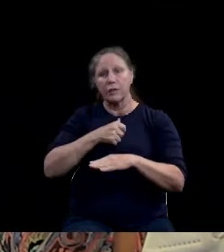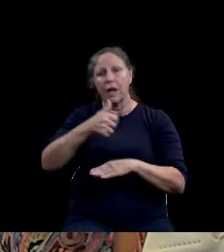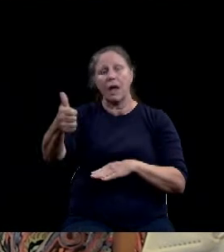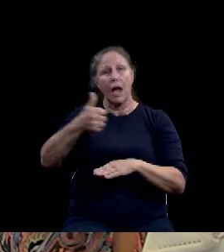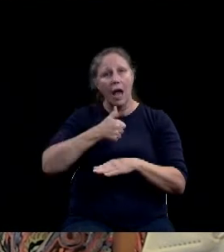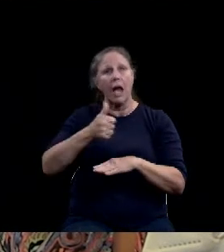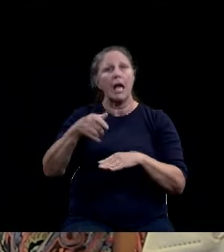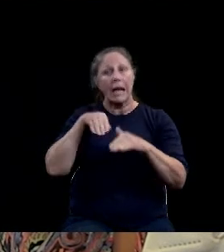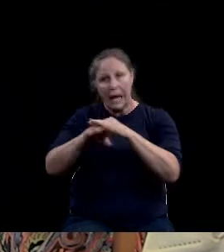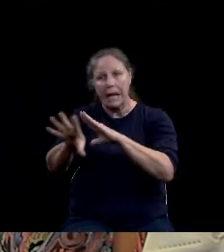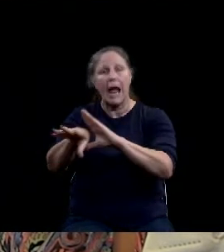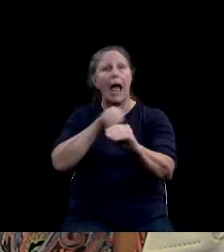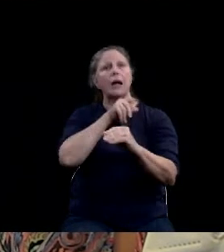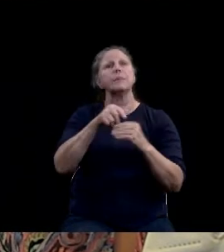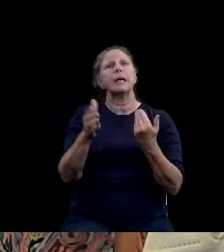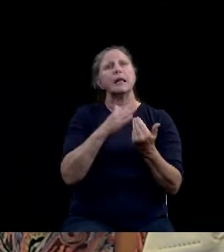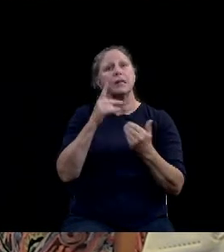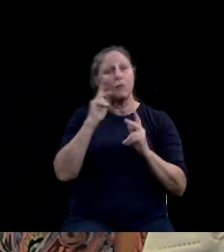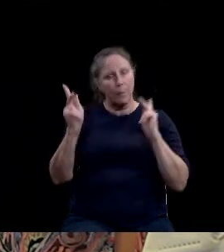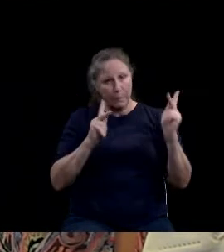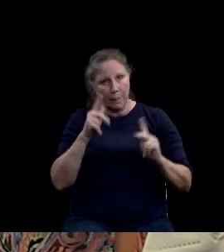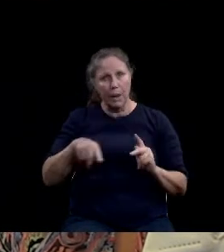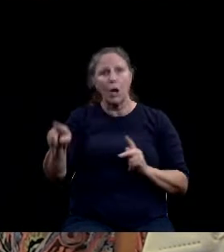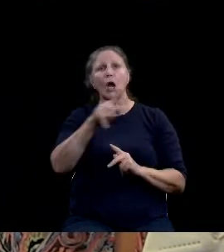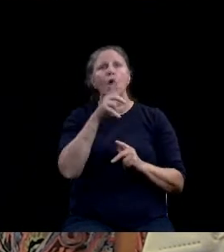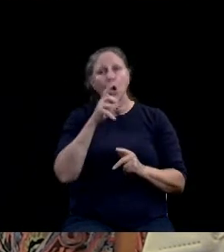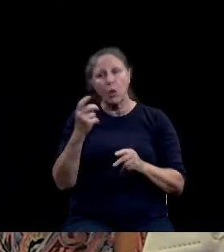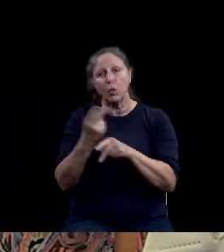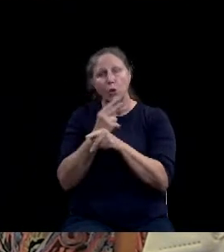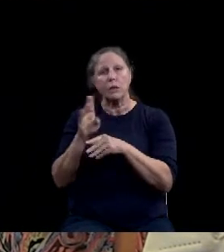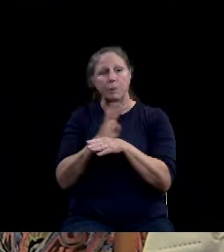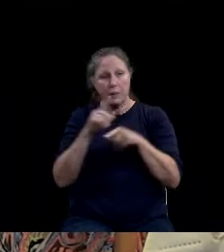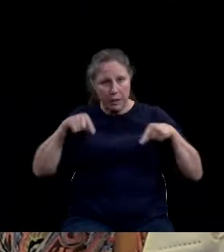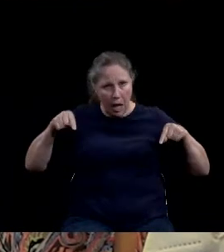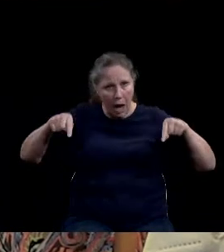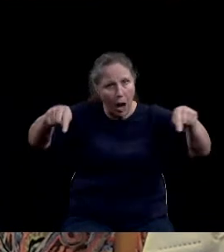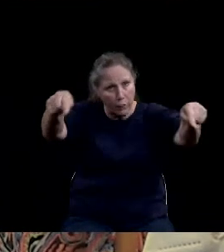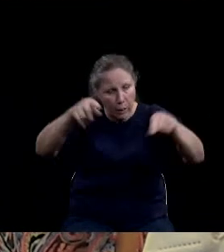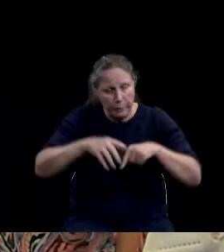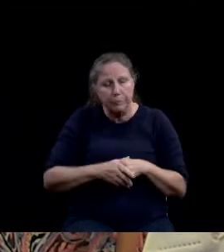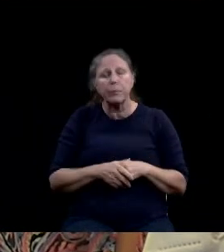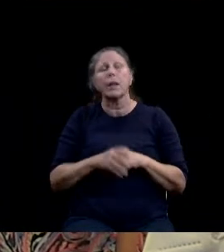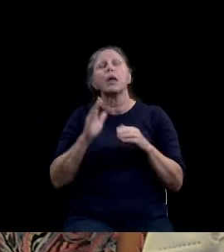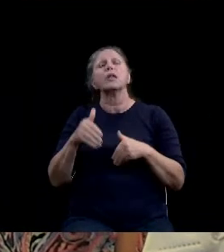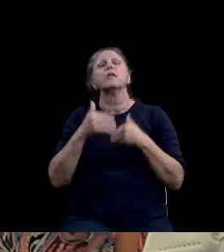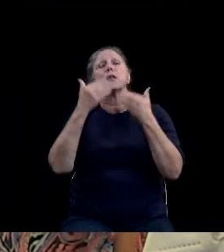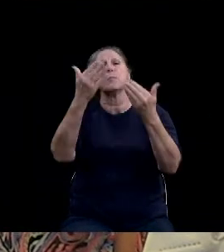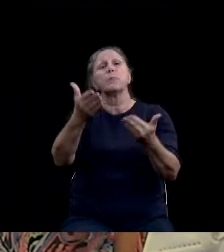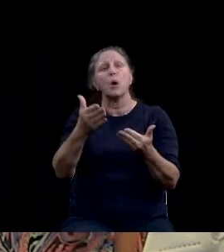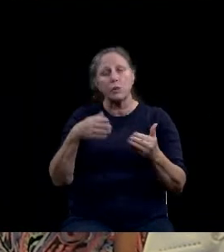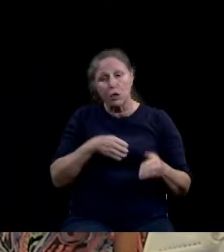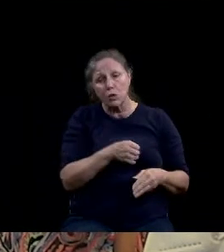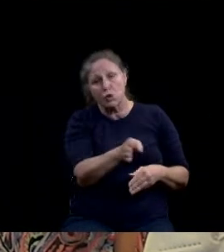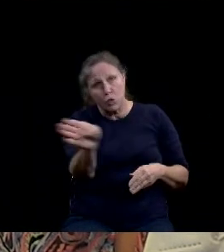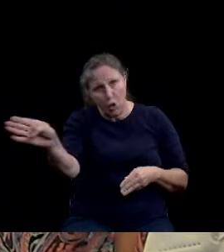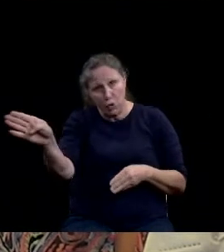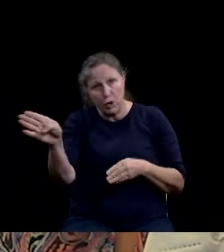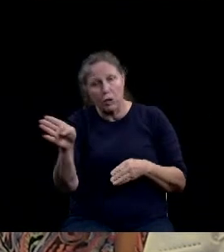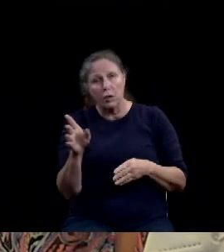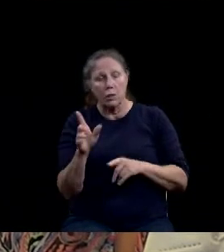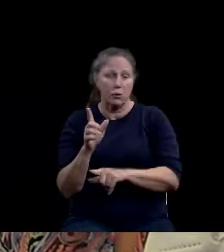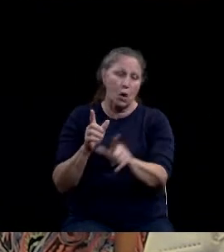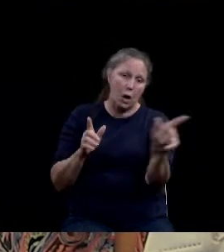those who patronize commercial establishments. The proposed auxiliary turn lanes consist of turn left, left turn and right turn movements,